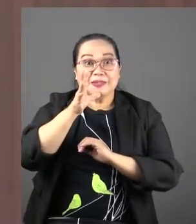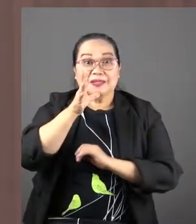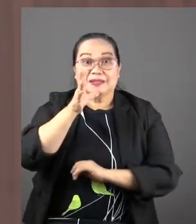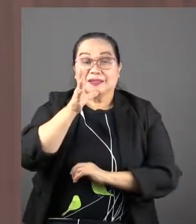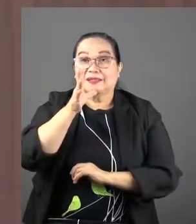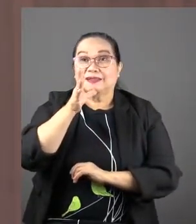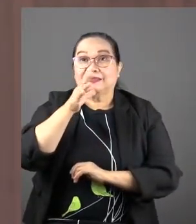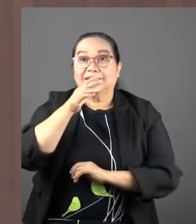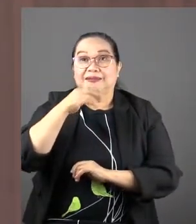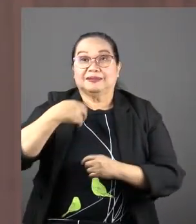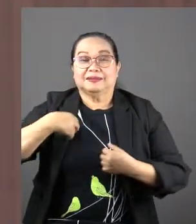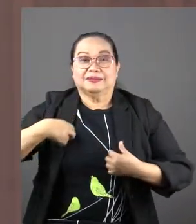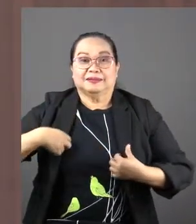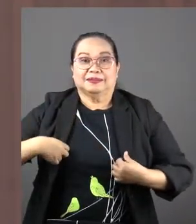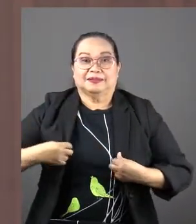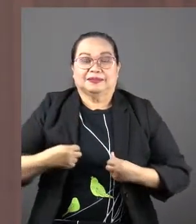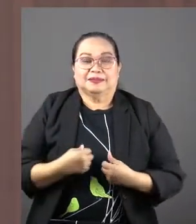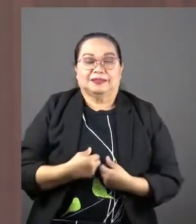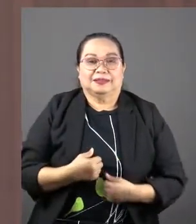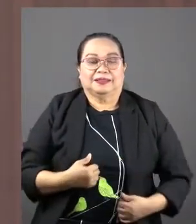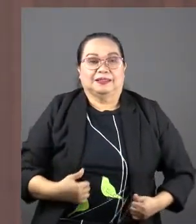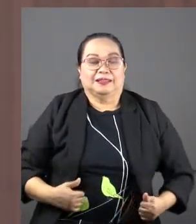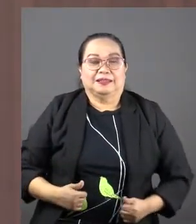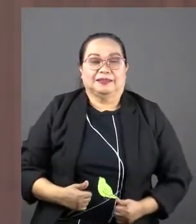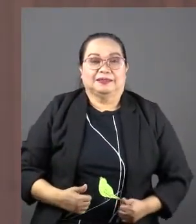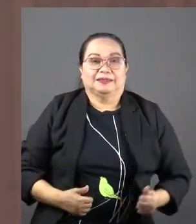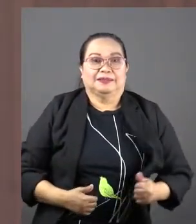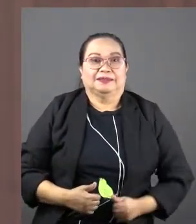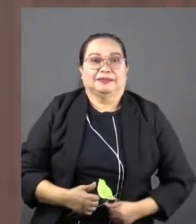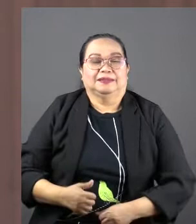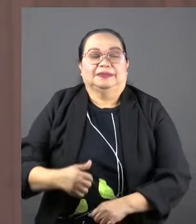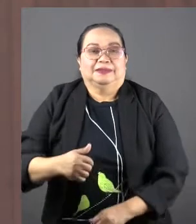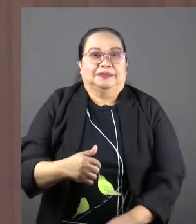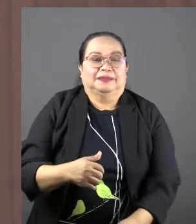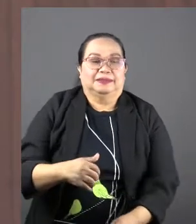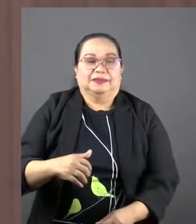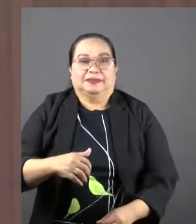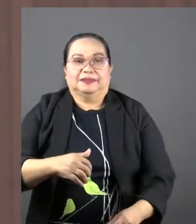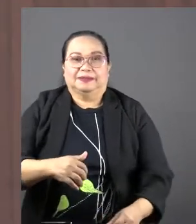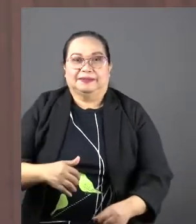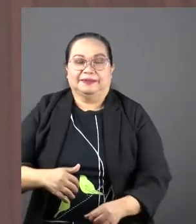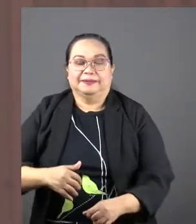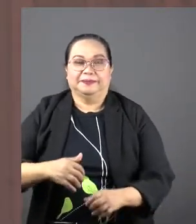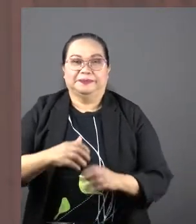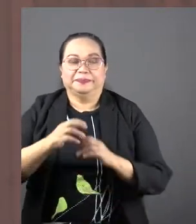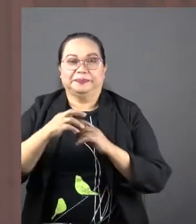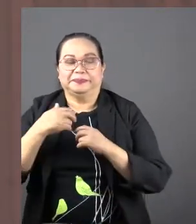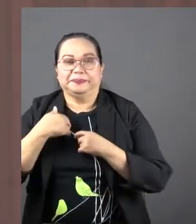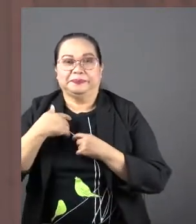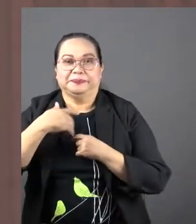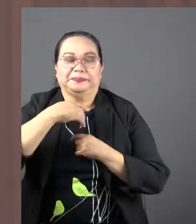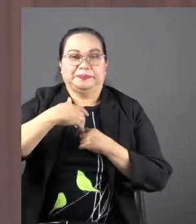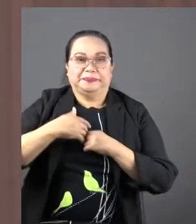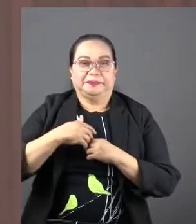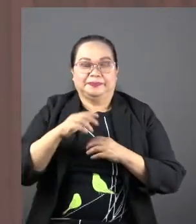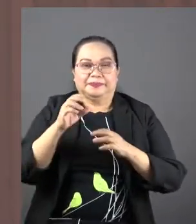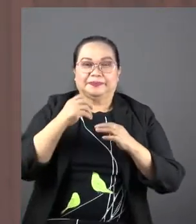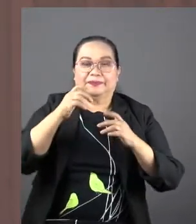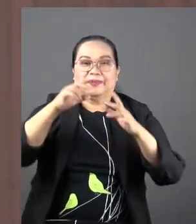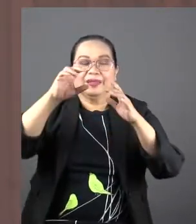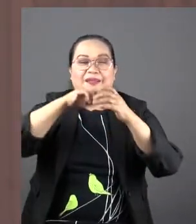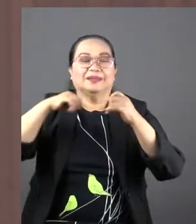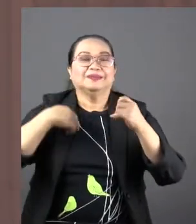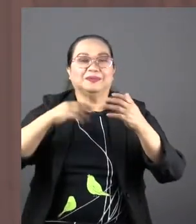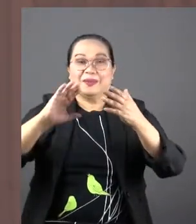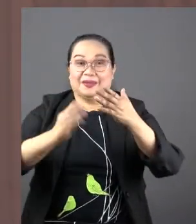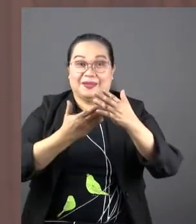advance warning. At the end of this message, we'll be asking you later to stand for prayer, and then you'll be serenaded with a